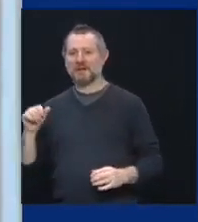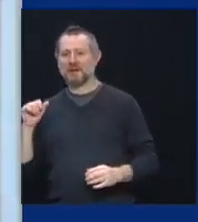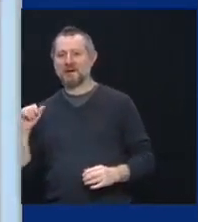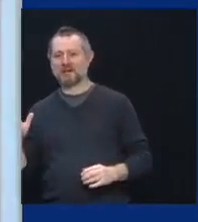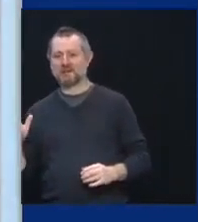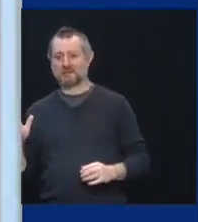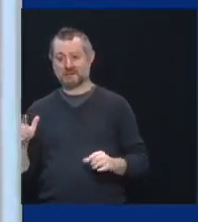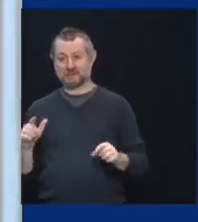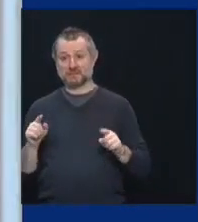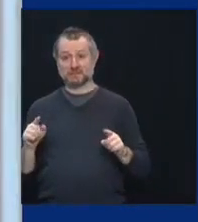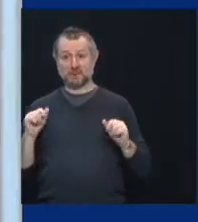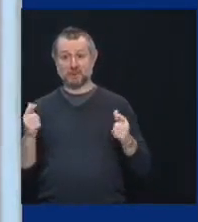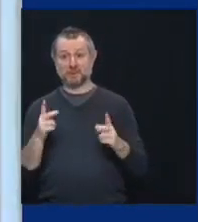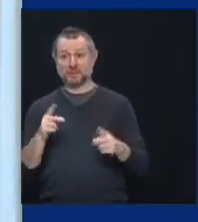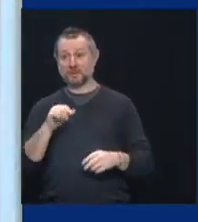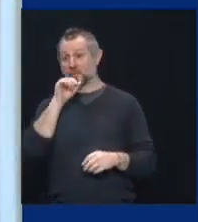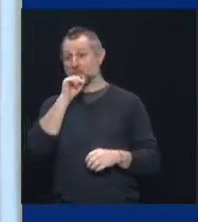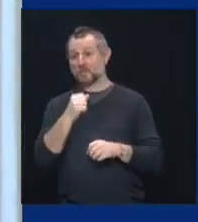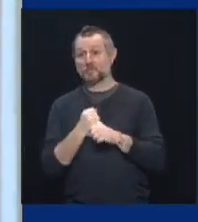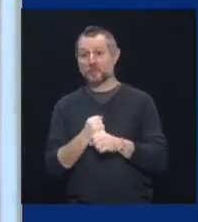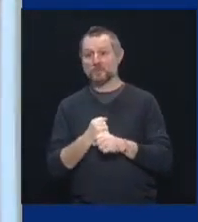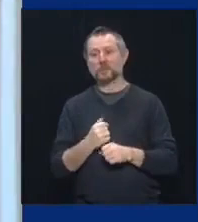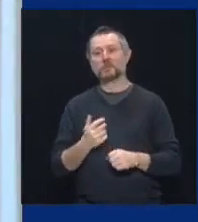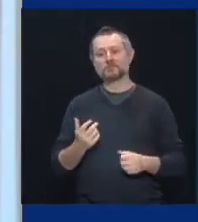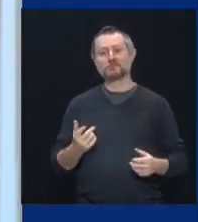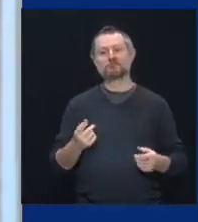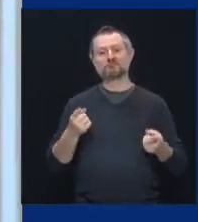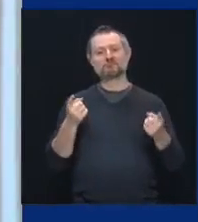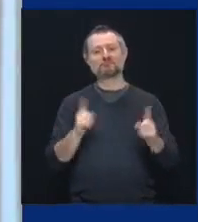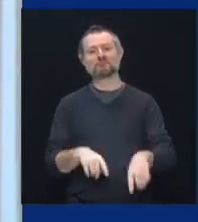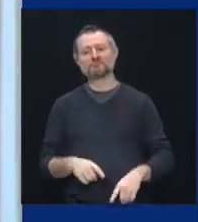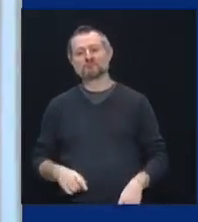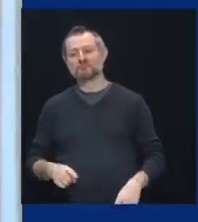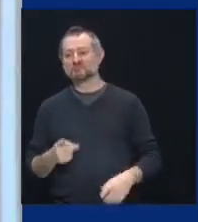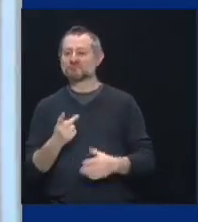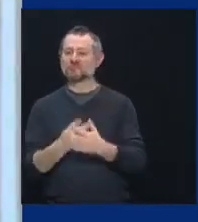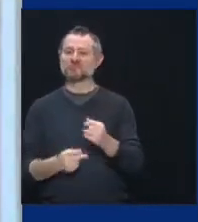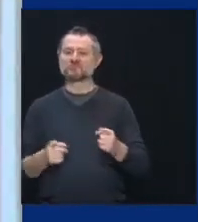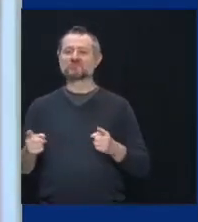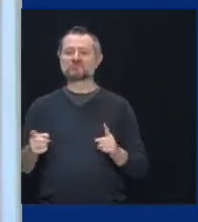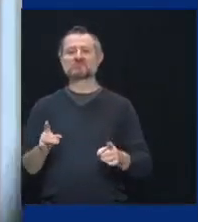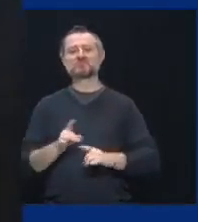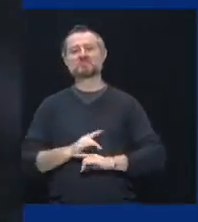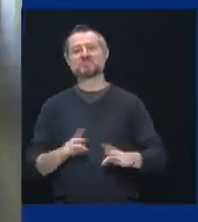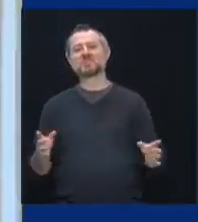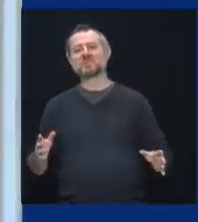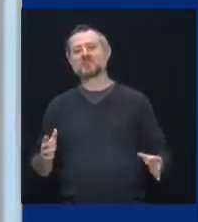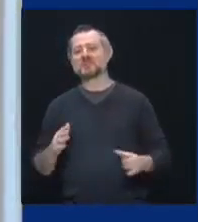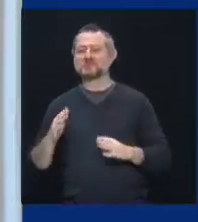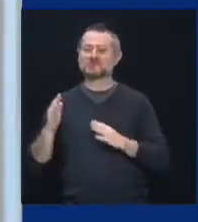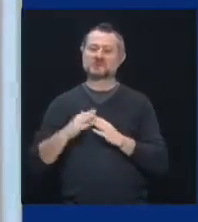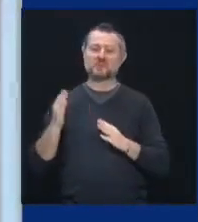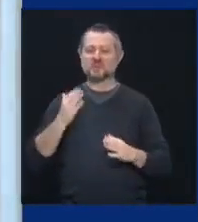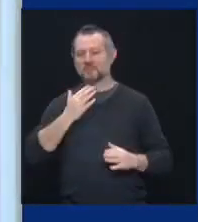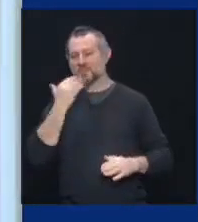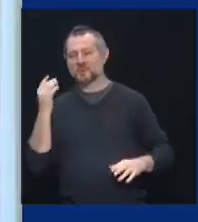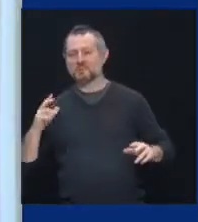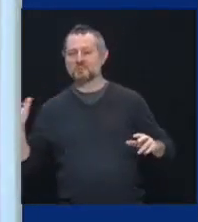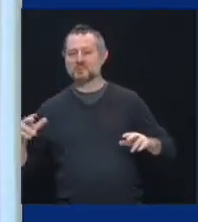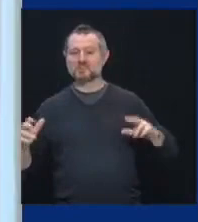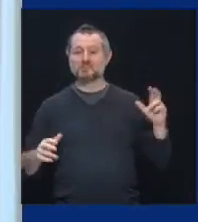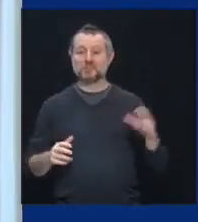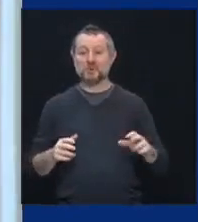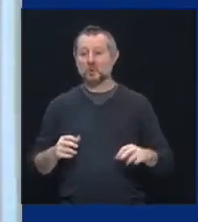you not only, uh, uh, uh, they both, you know, some of the greatest pitchers of all time, no hitters, Cy Young